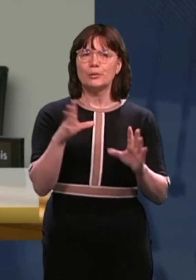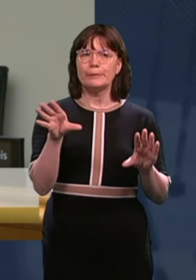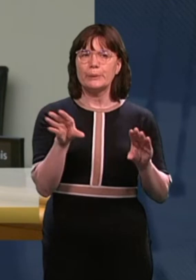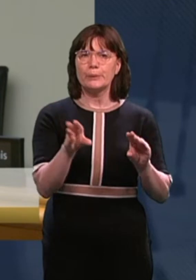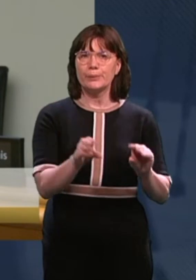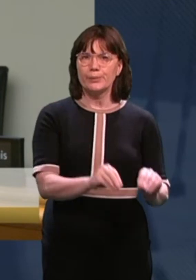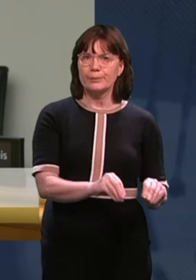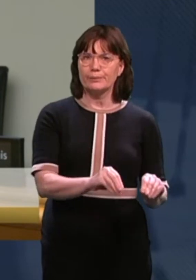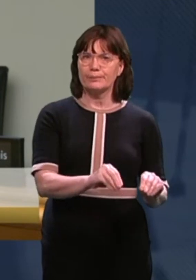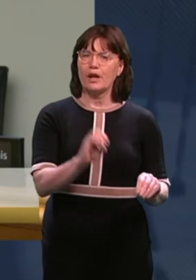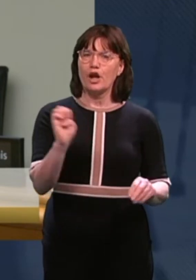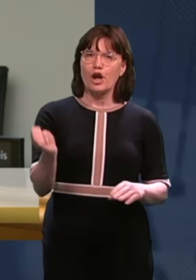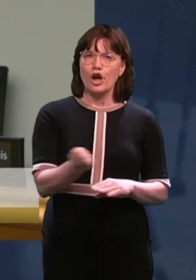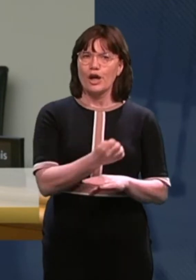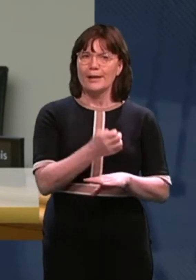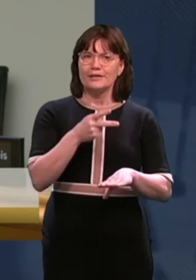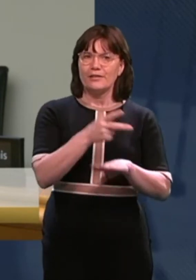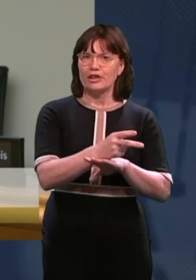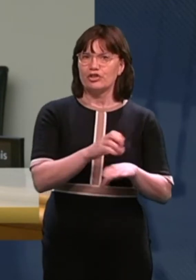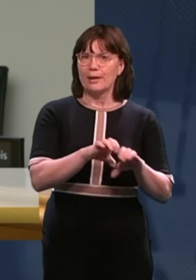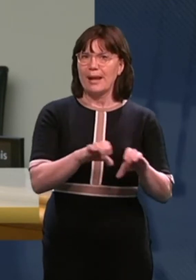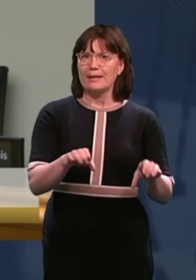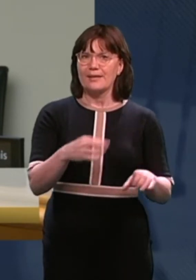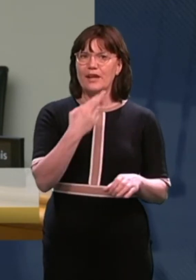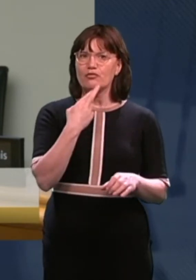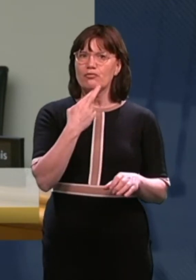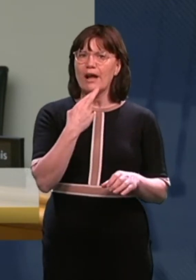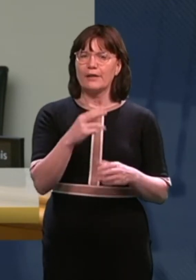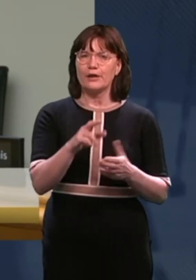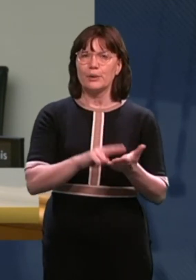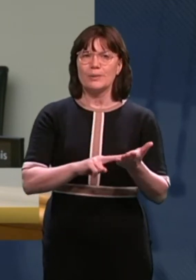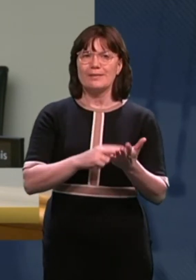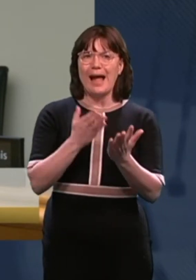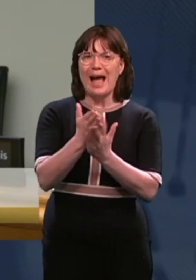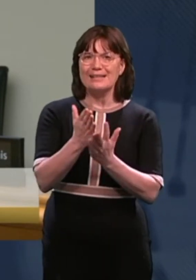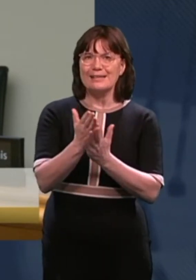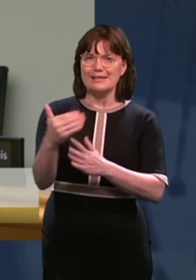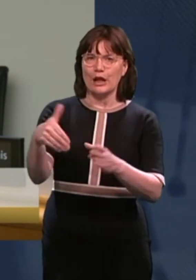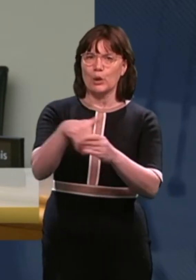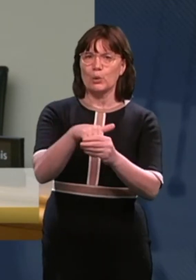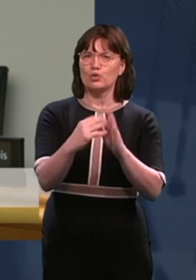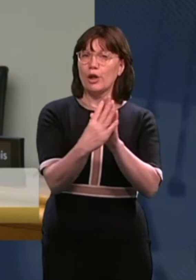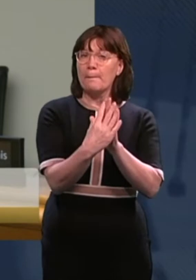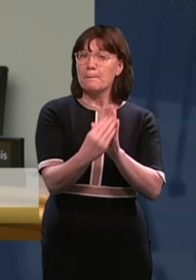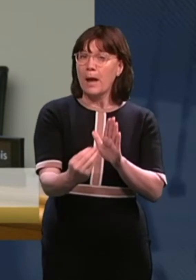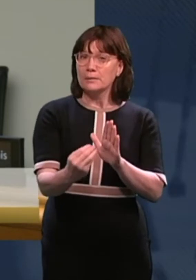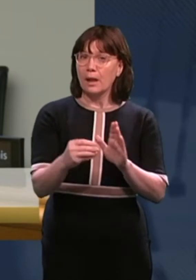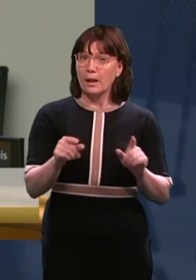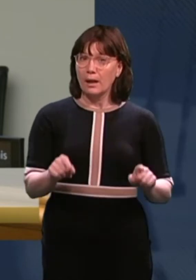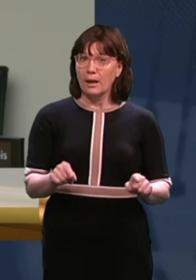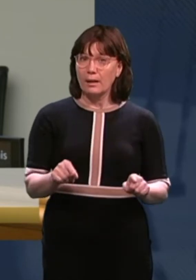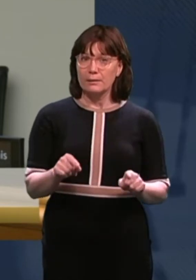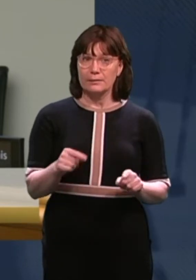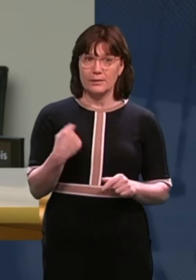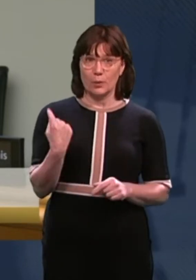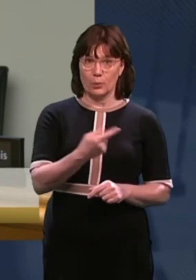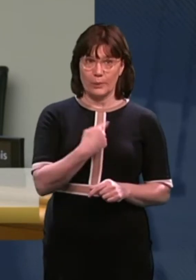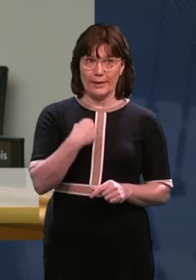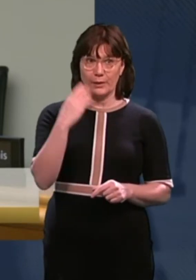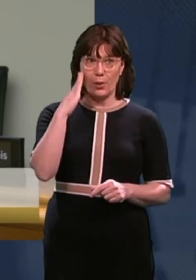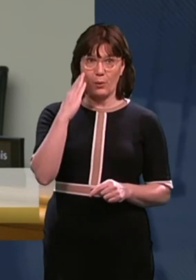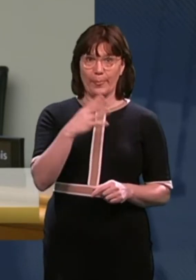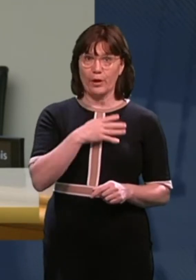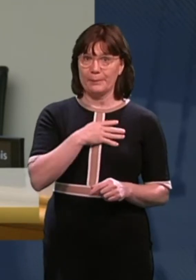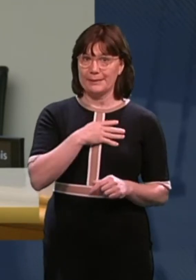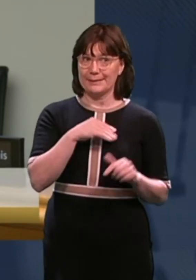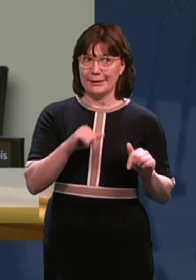classes to phase them out in favour of the access and inclusion model. And I think we all know in this committee, and you would know as well, that that